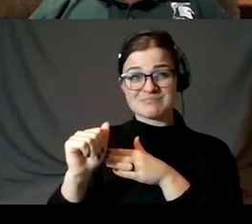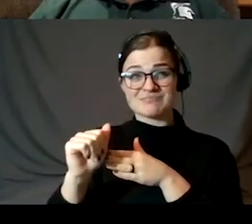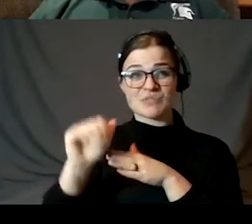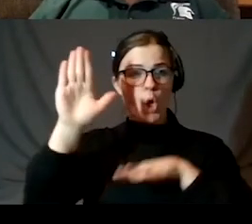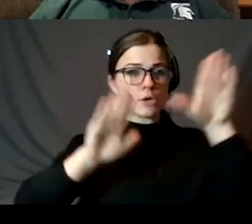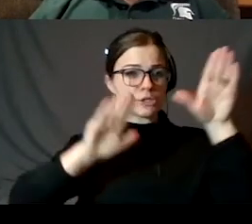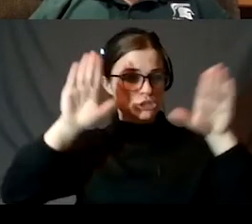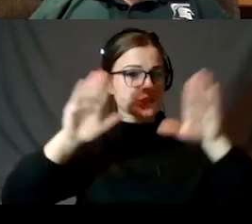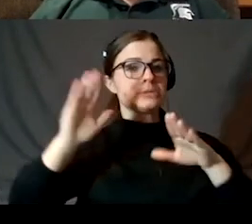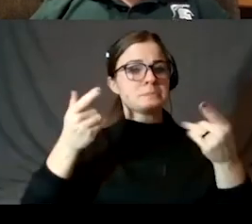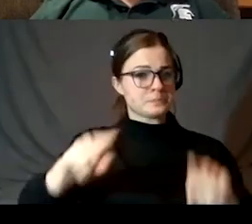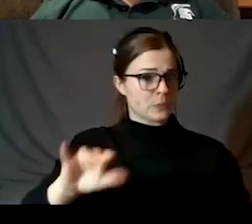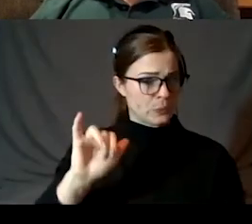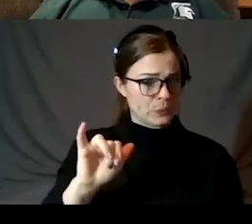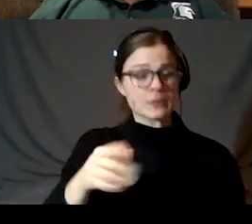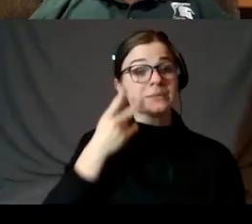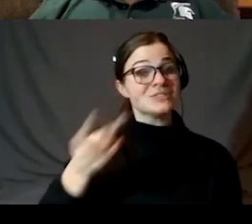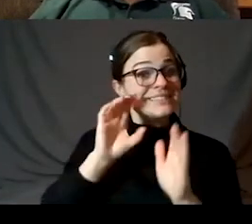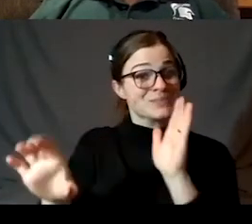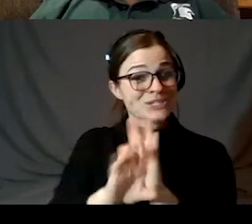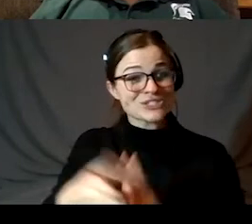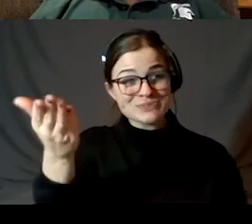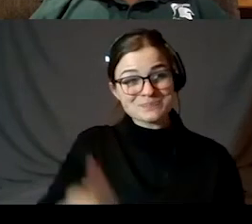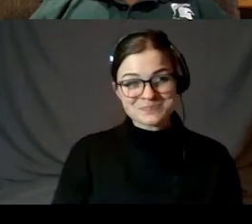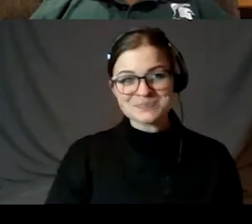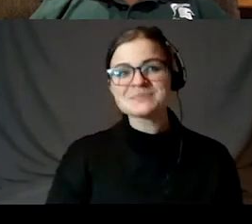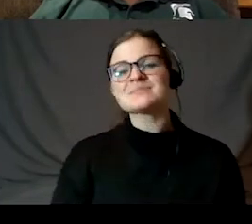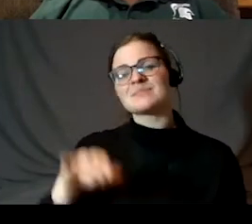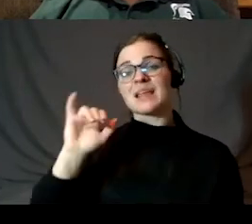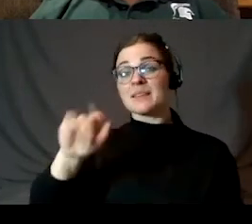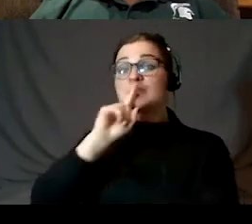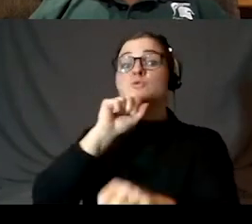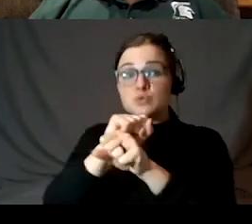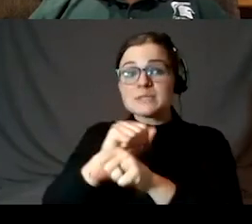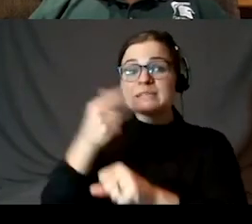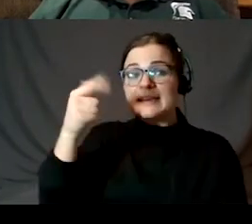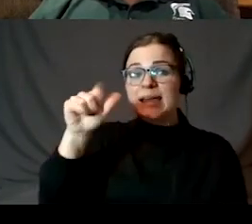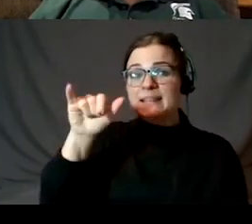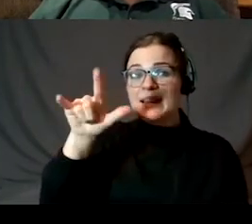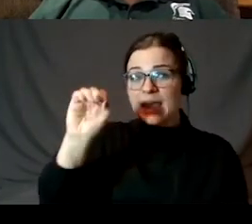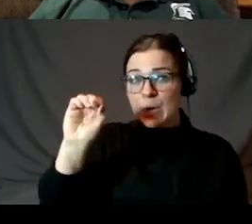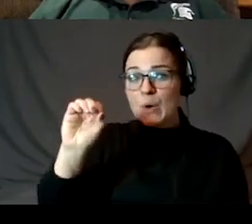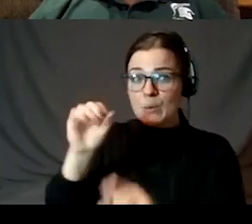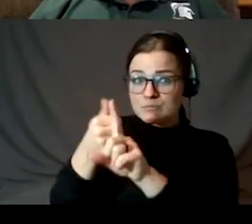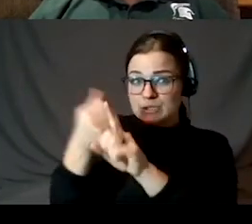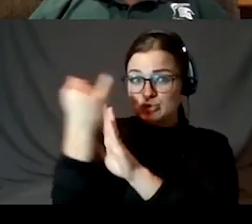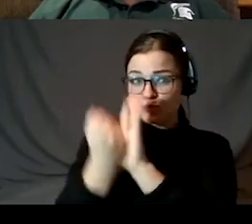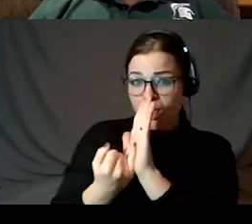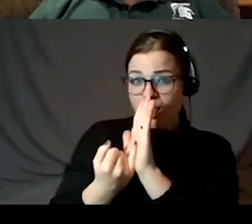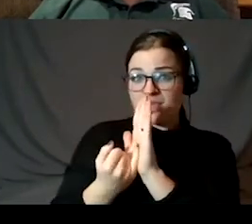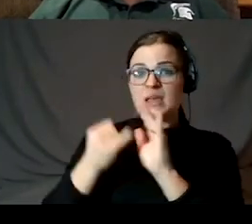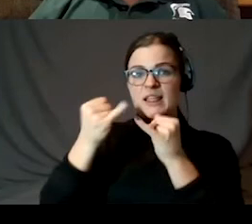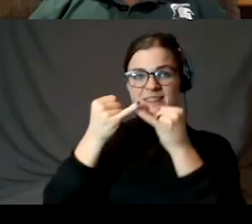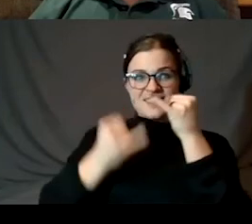Um, I'm going to look at some of these pictures. Um, these are Galileo's actual drawings. The terminator, the line between